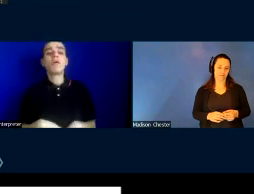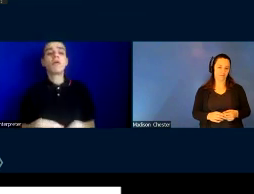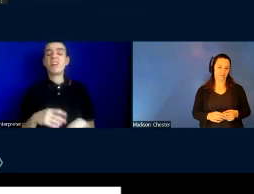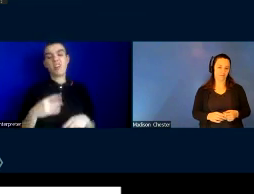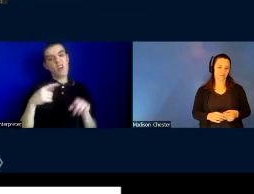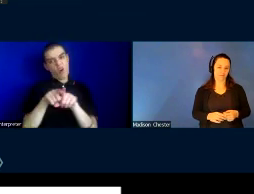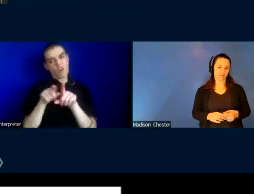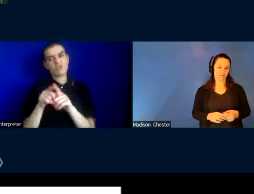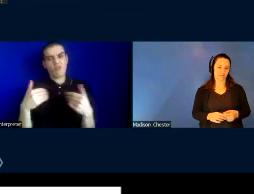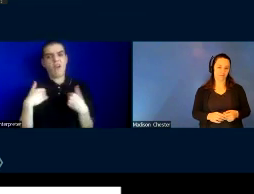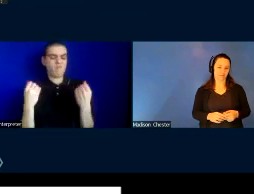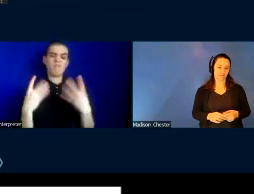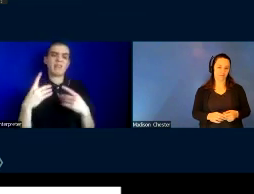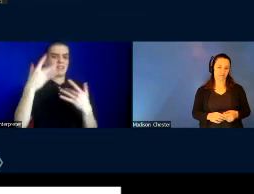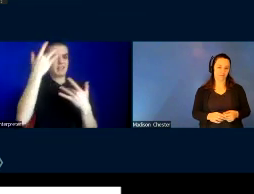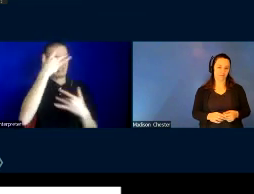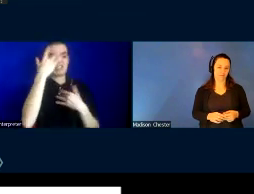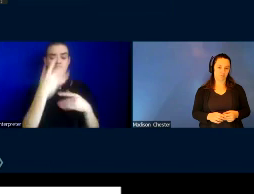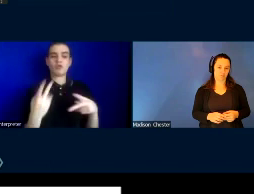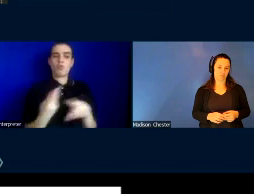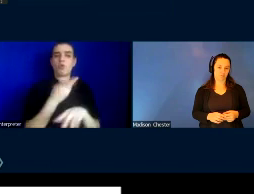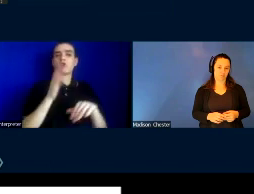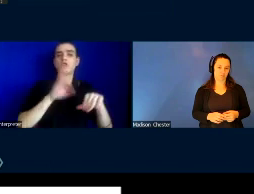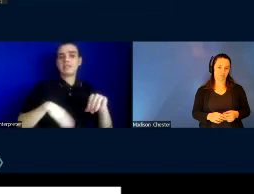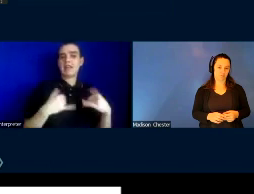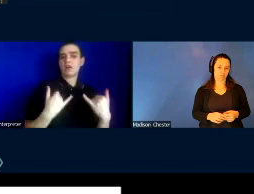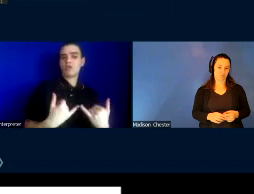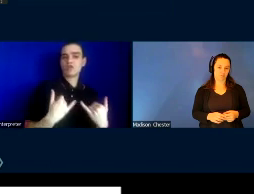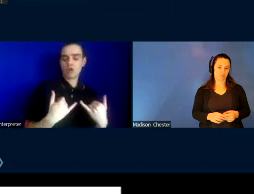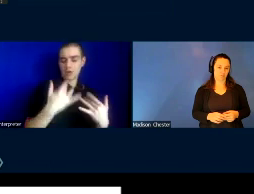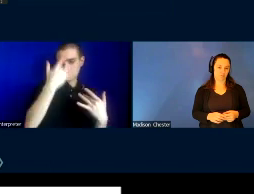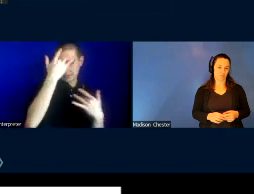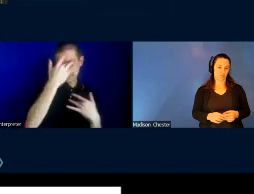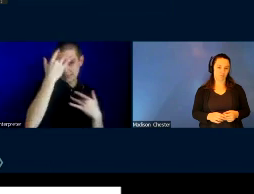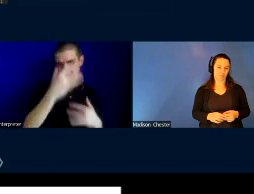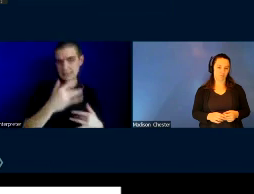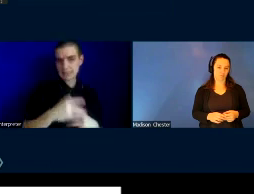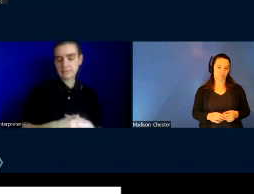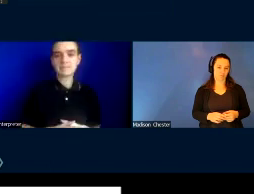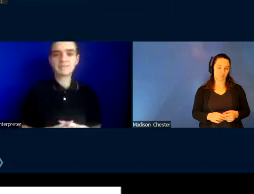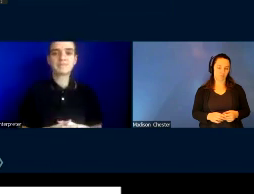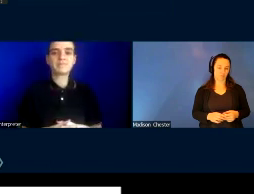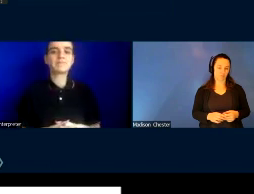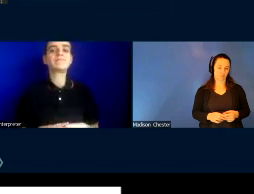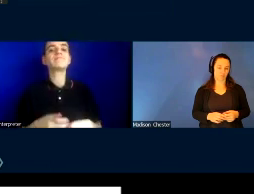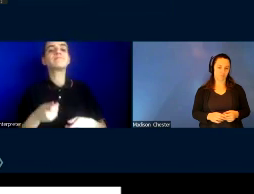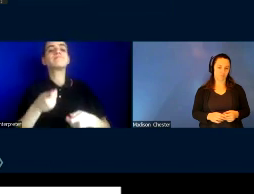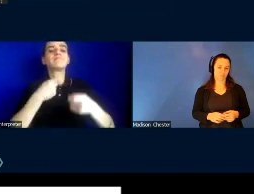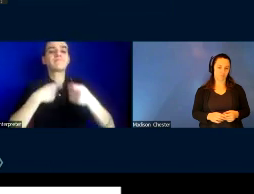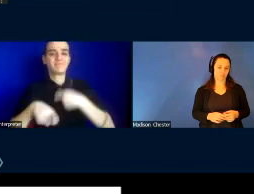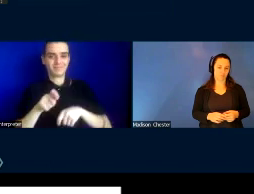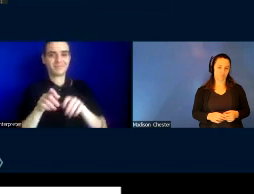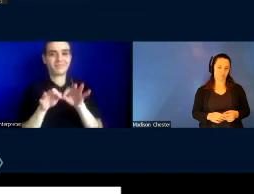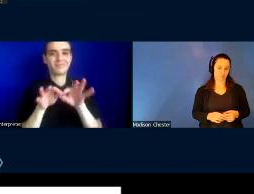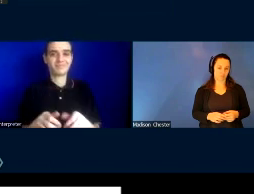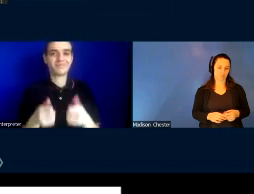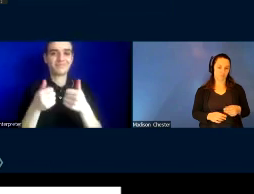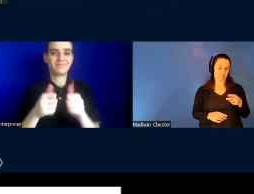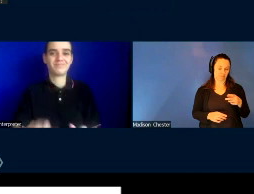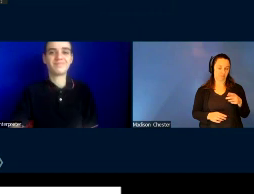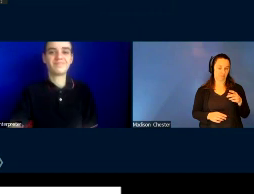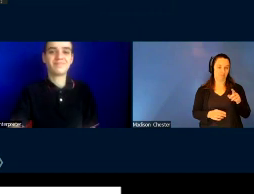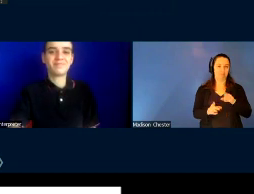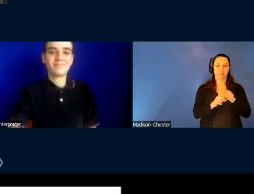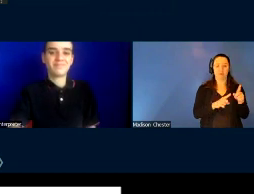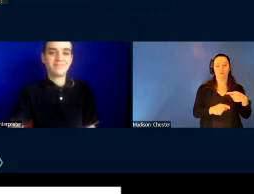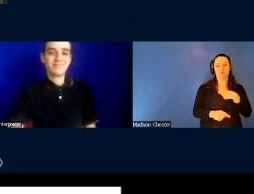more virulent than those that already existed in the United States. Ultimately, the Chinese Exclusion Act banned all immigration